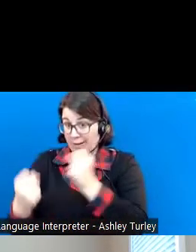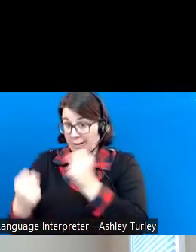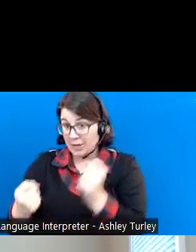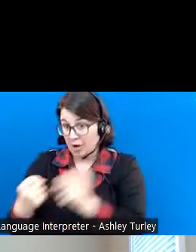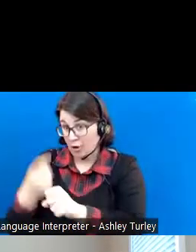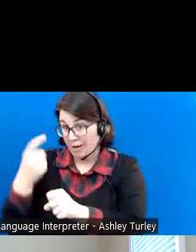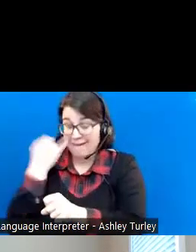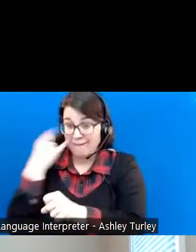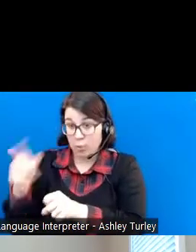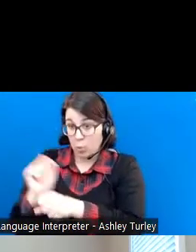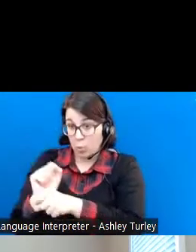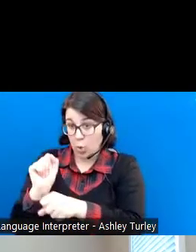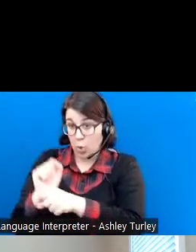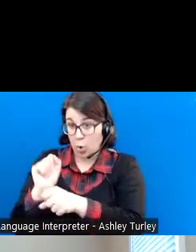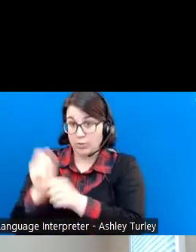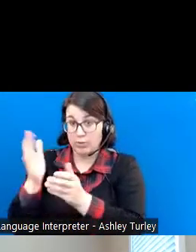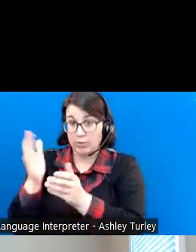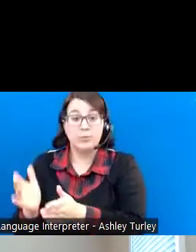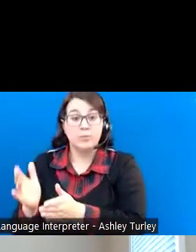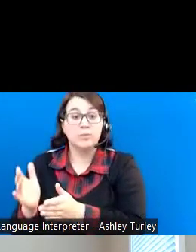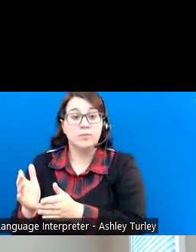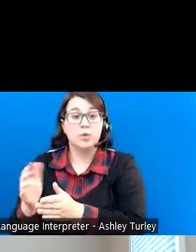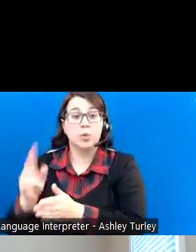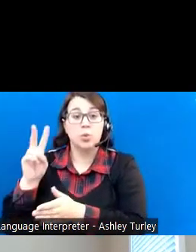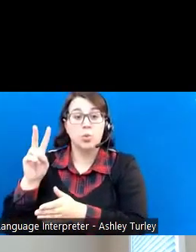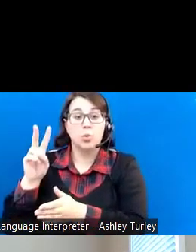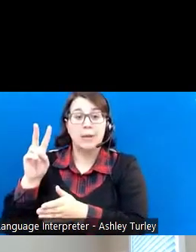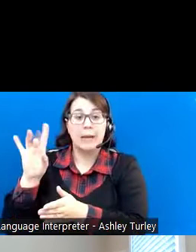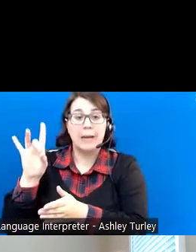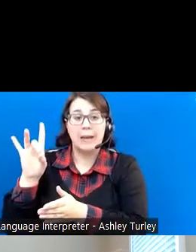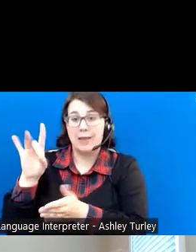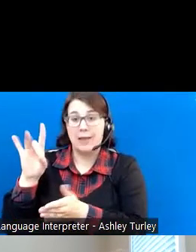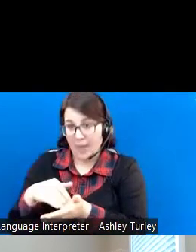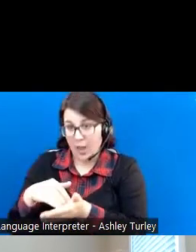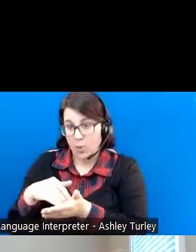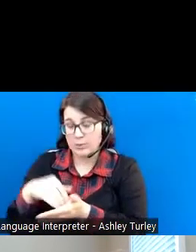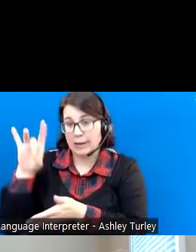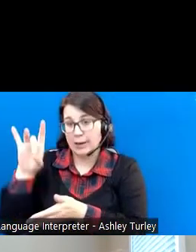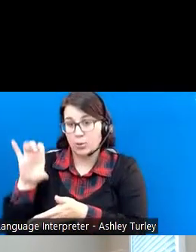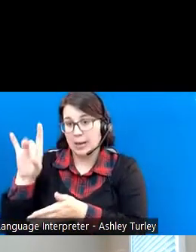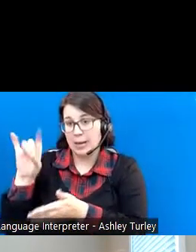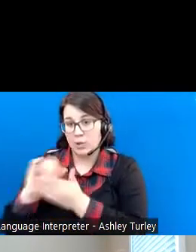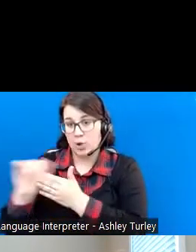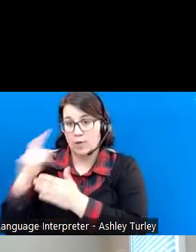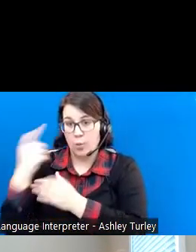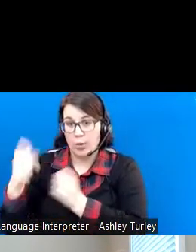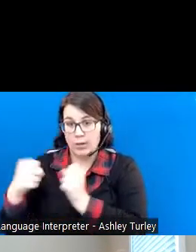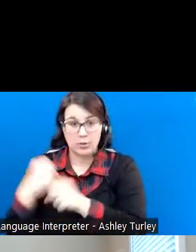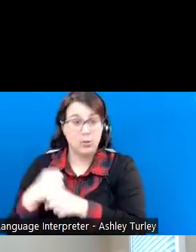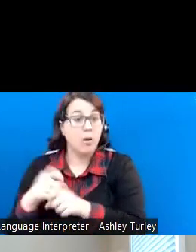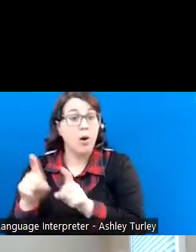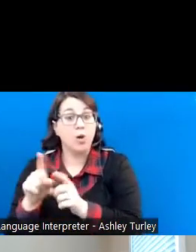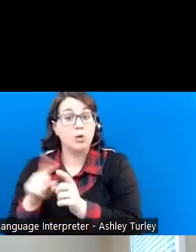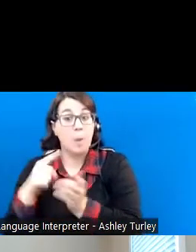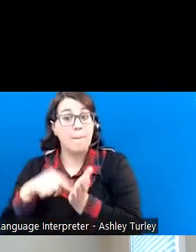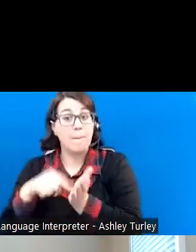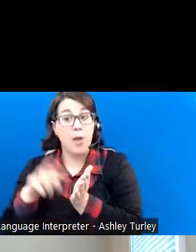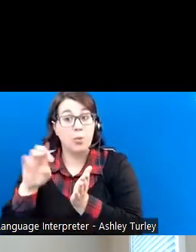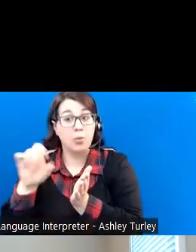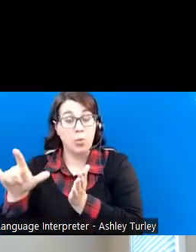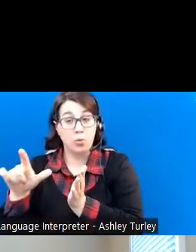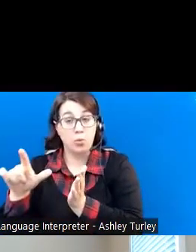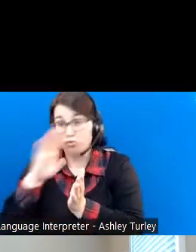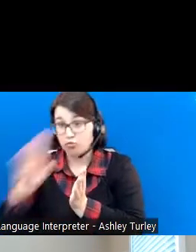employed beneficiary to $28,880. Also, payroll direct deposit can be easily set up to make